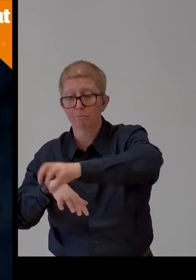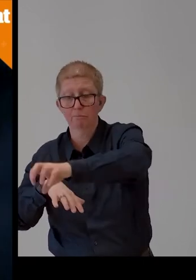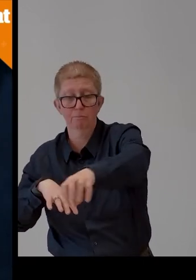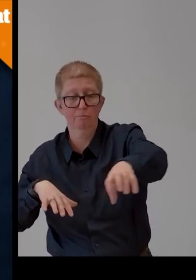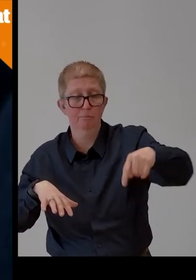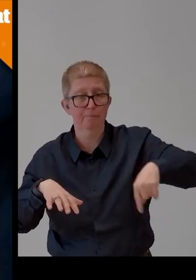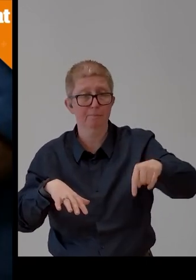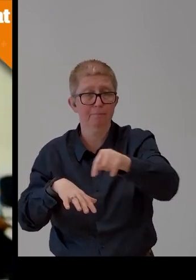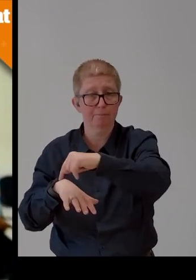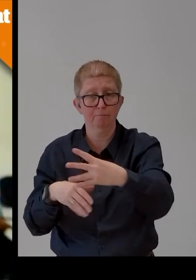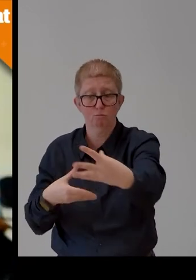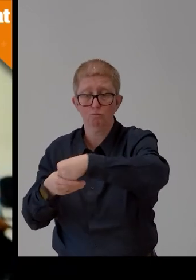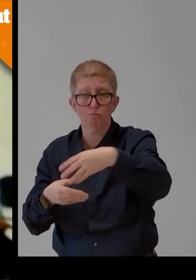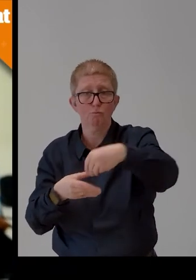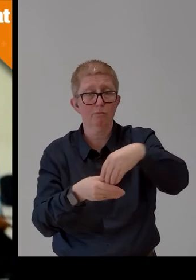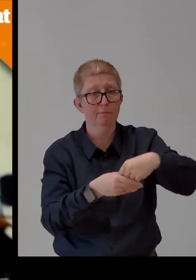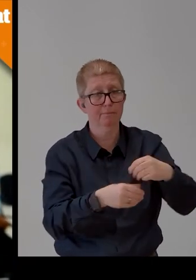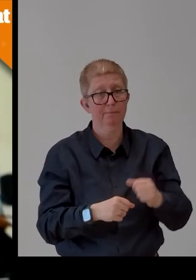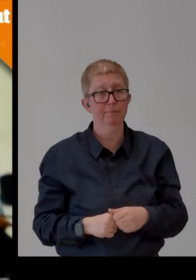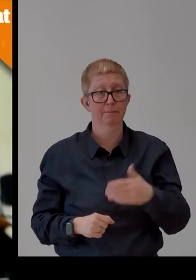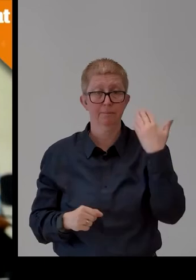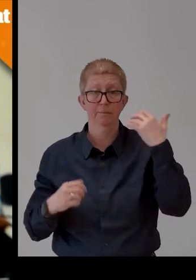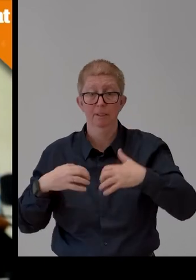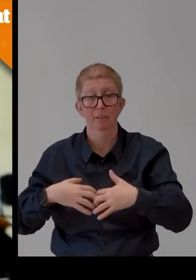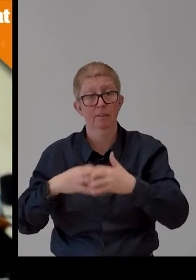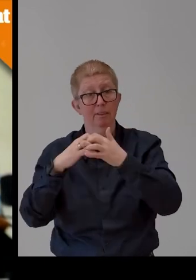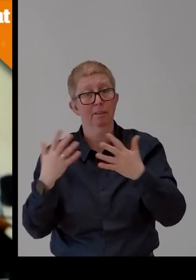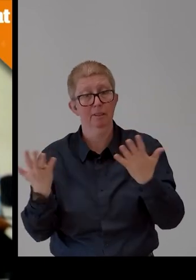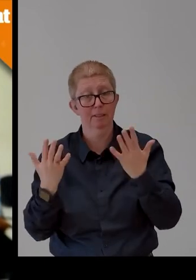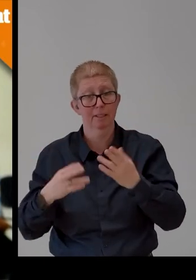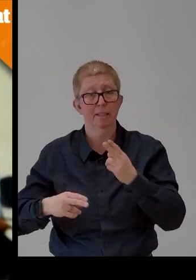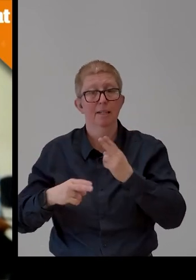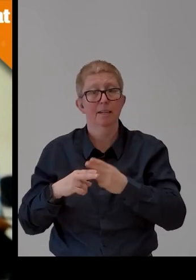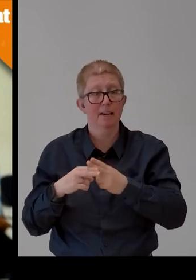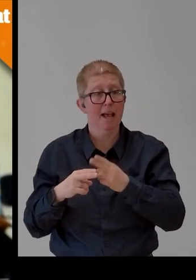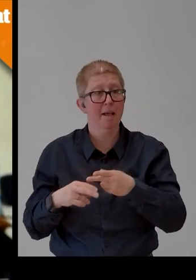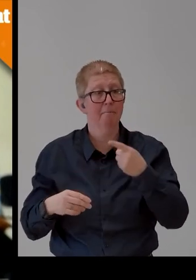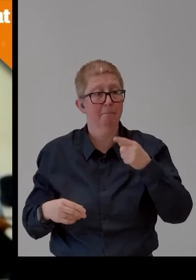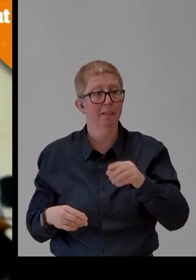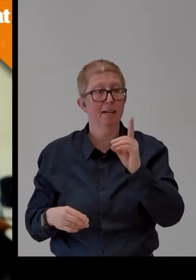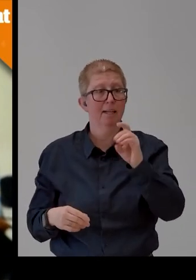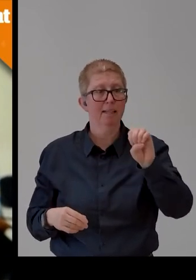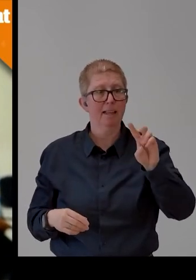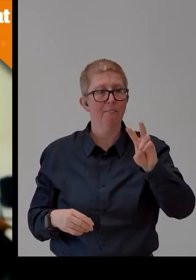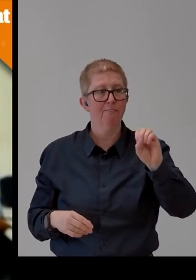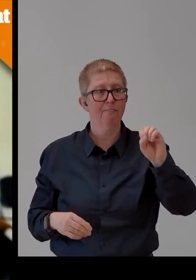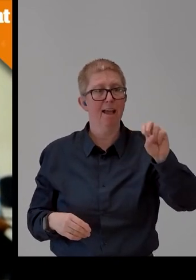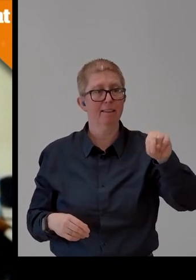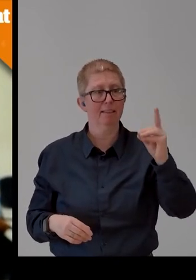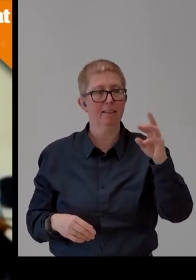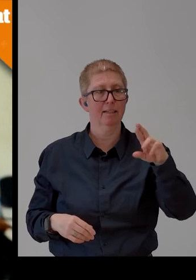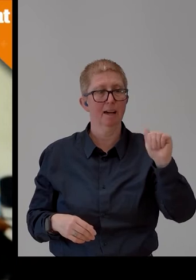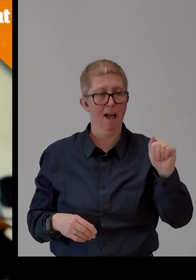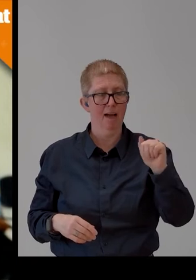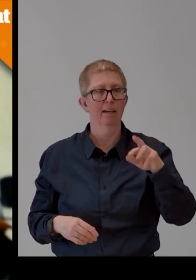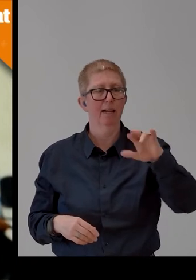The founder of Jaipur foot appears Divendra Raj Mehta. He explains that one can wear the prosthesis with shoes.